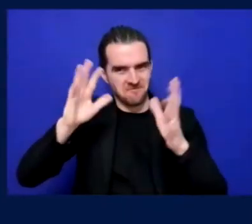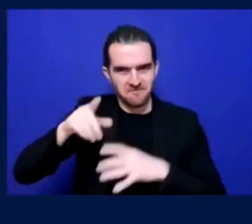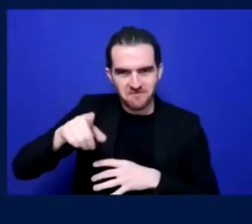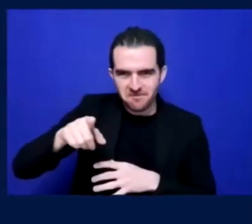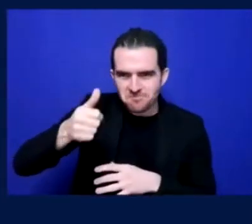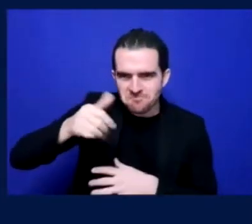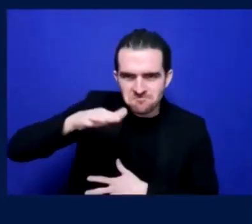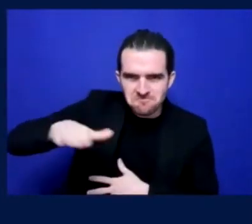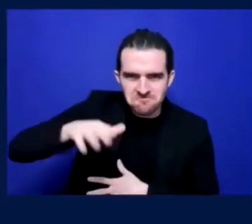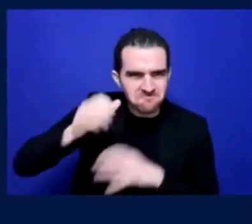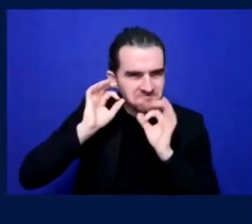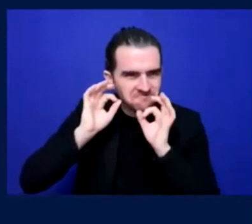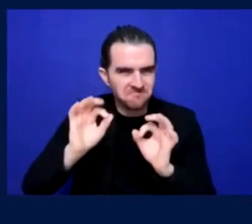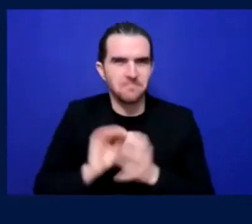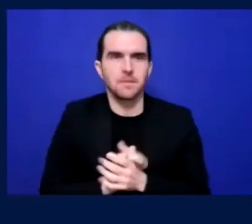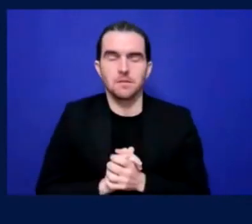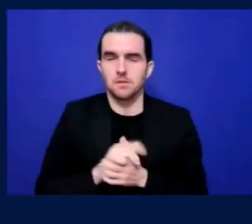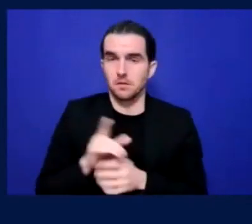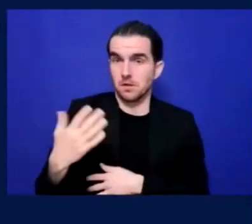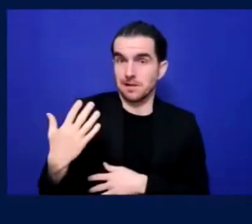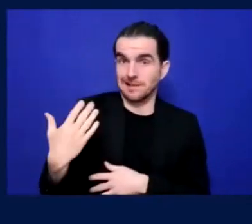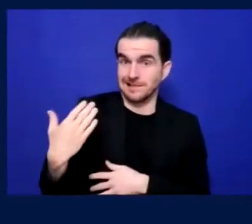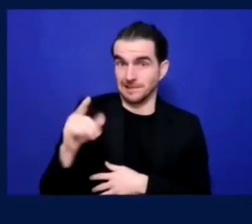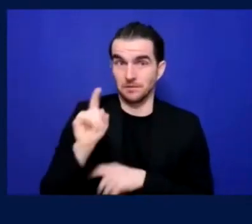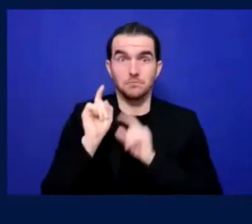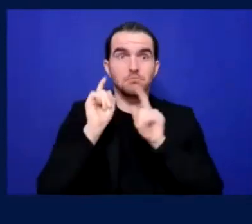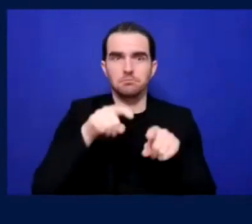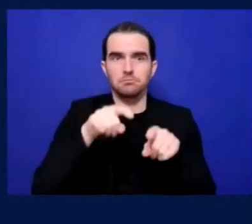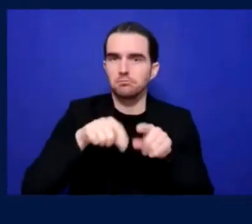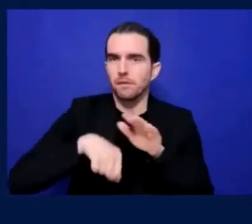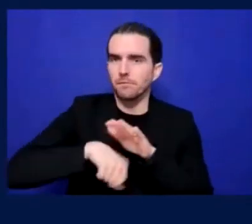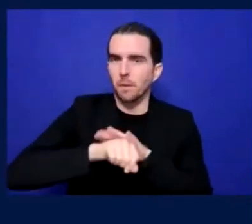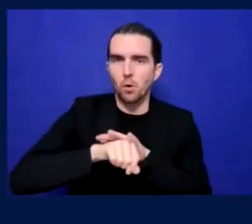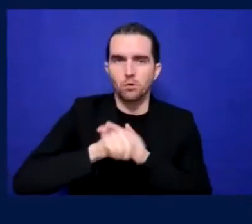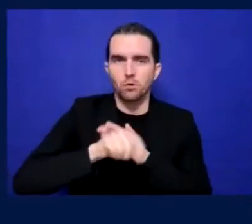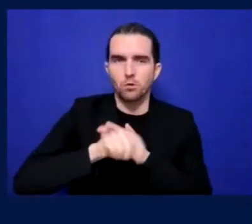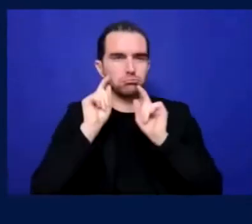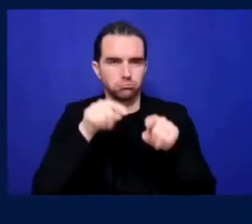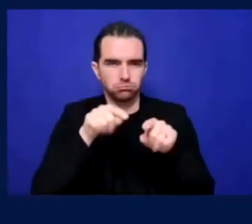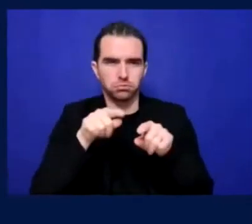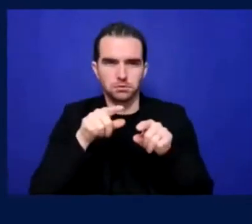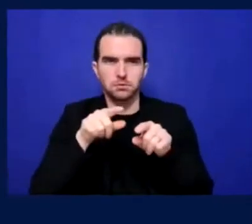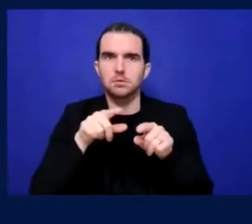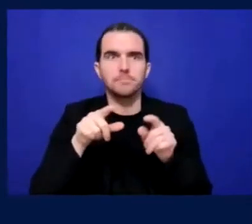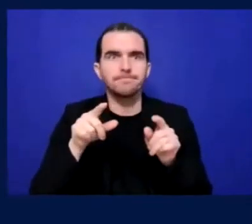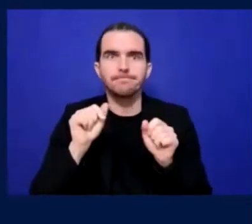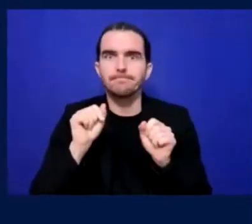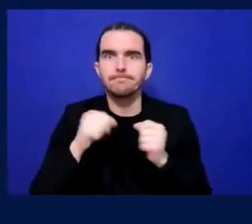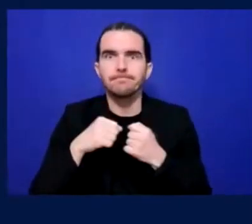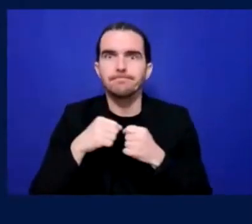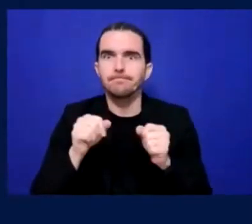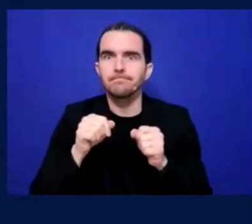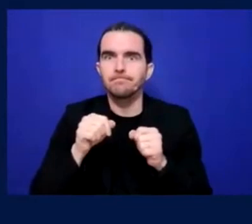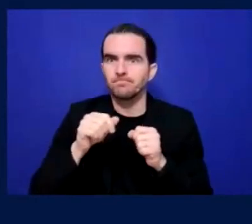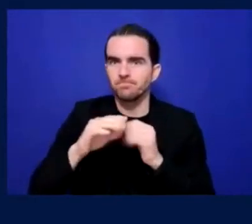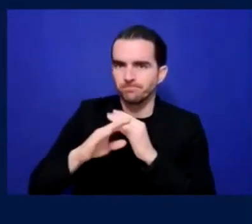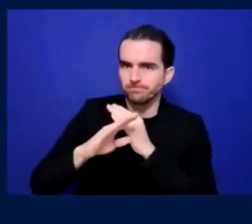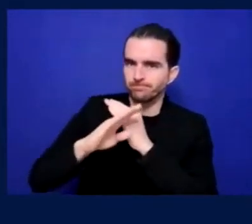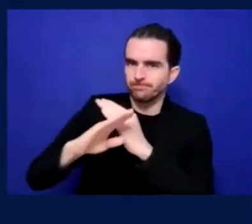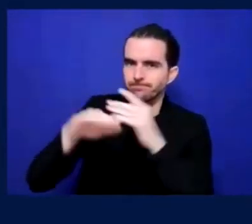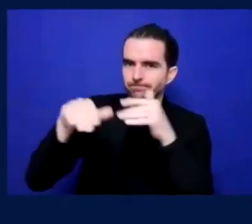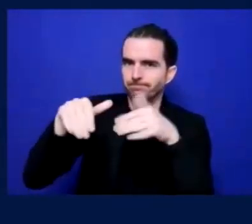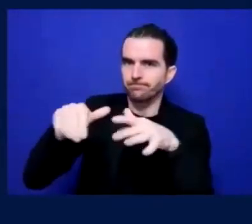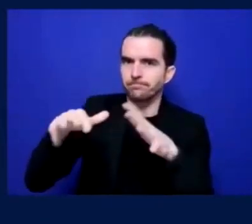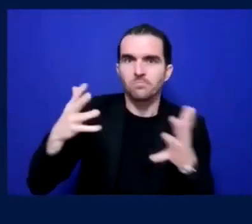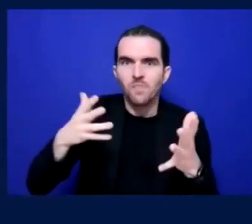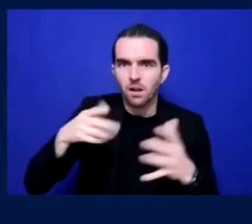felt at the time? Yeah, that was, that was a first for me. Um, and I wanted to, it was, first